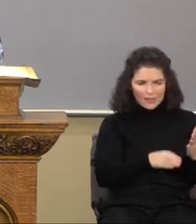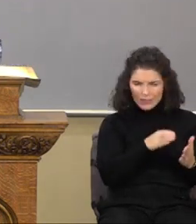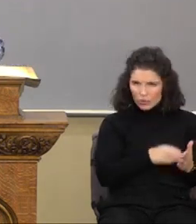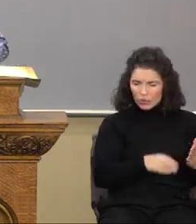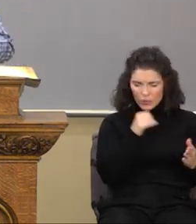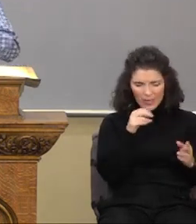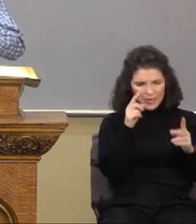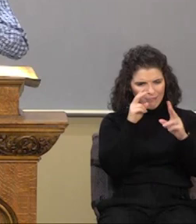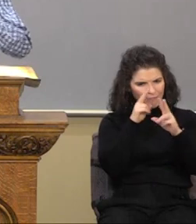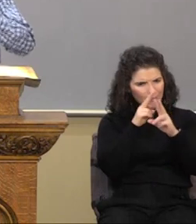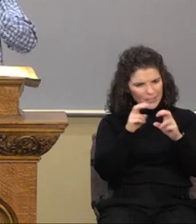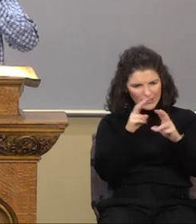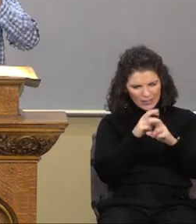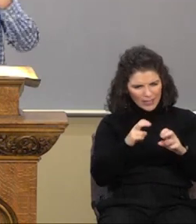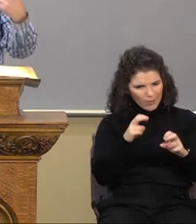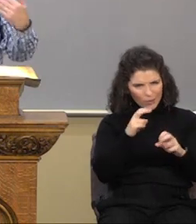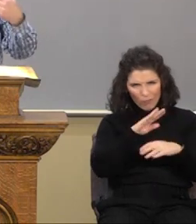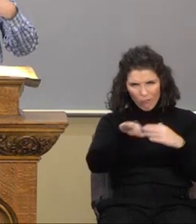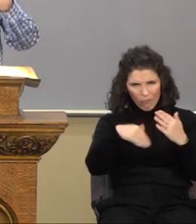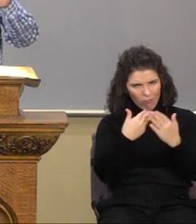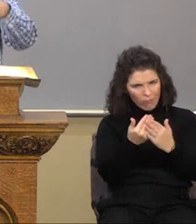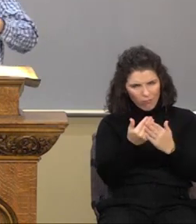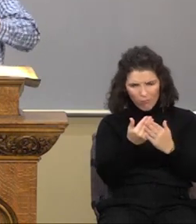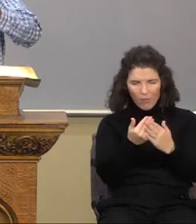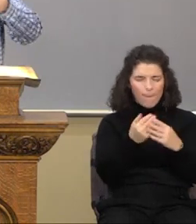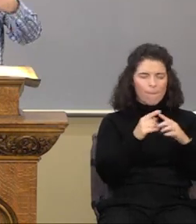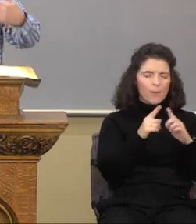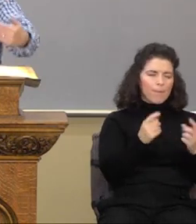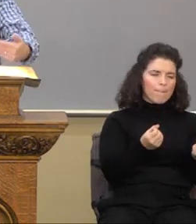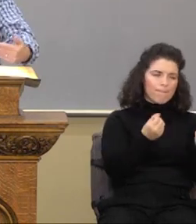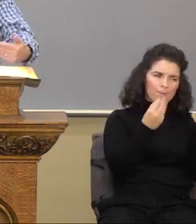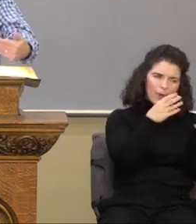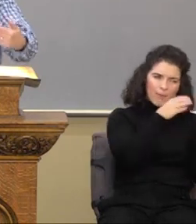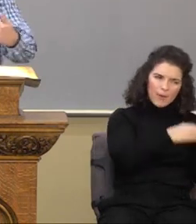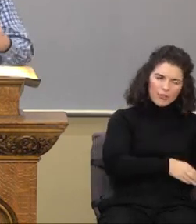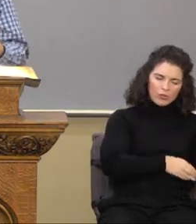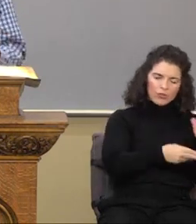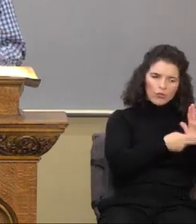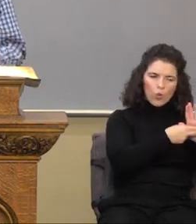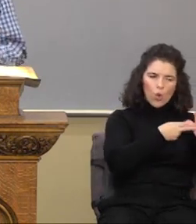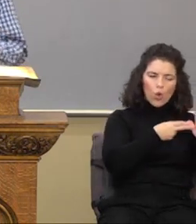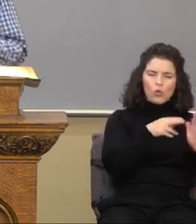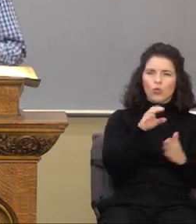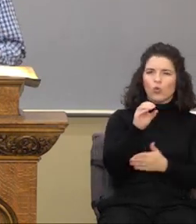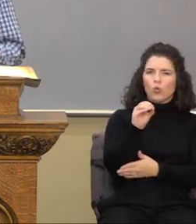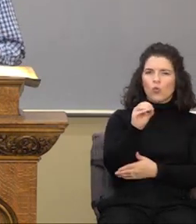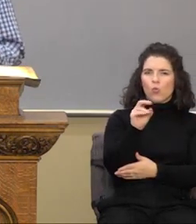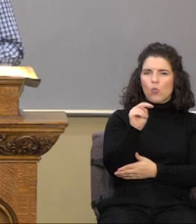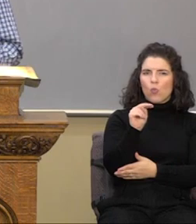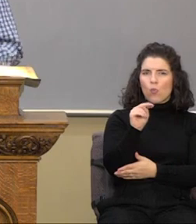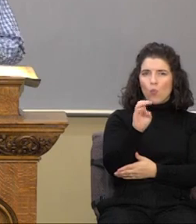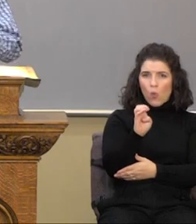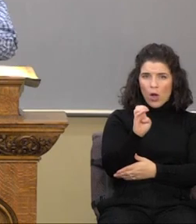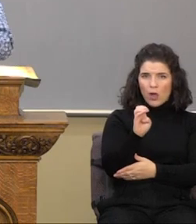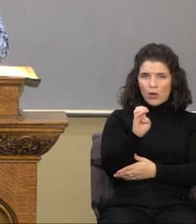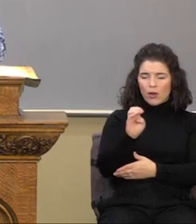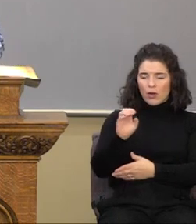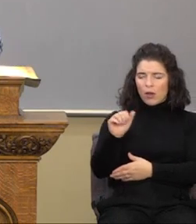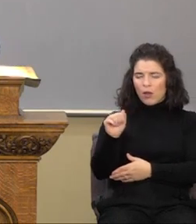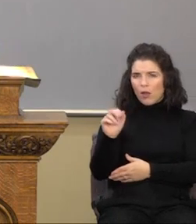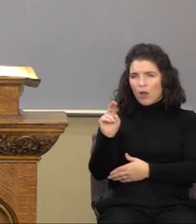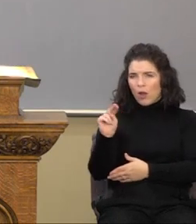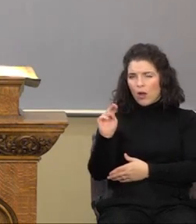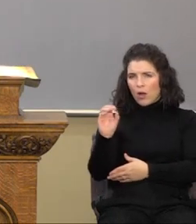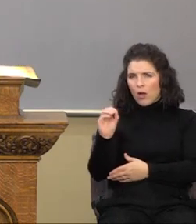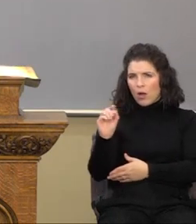passages that are called one another ring. There are these passages where the Apostle